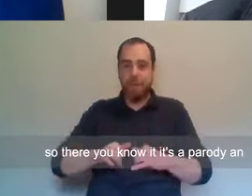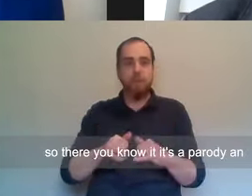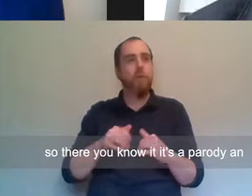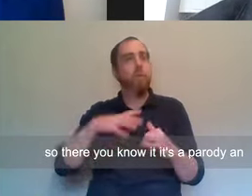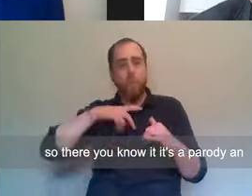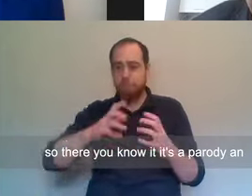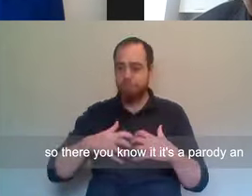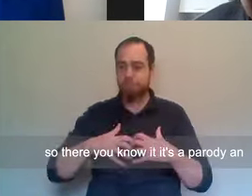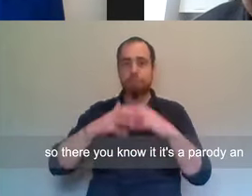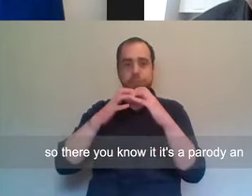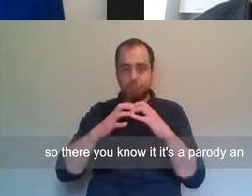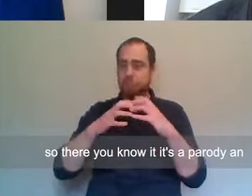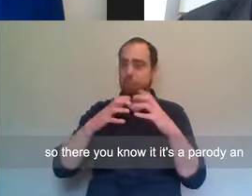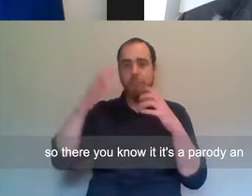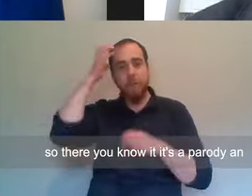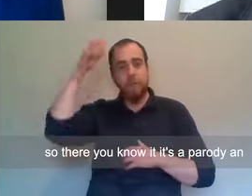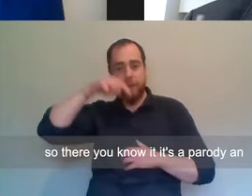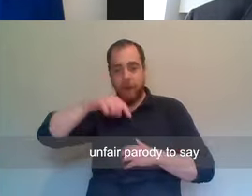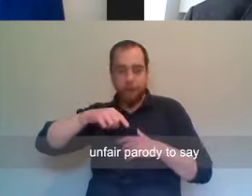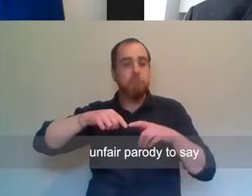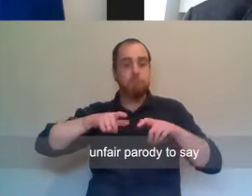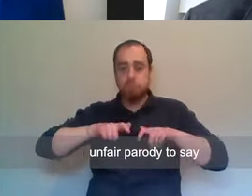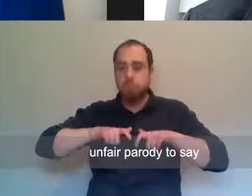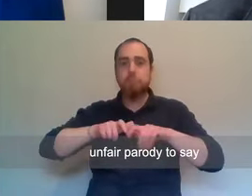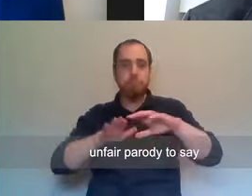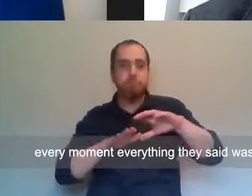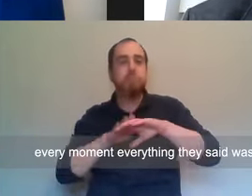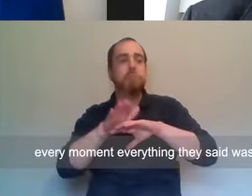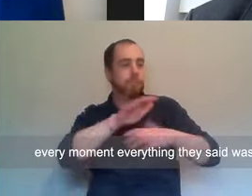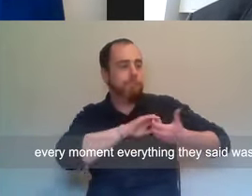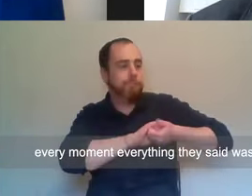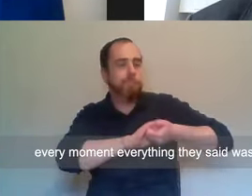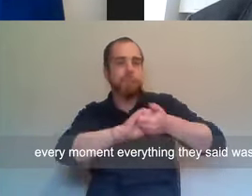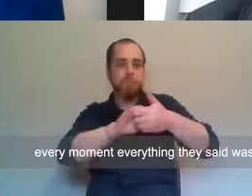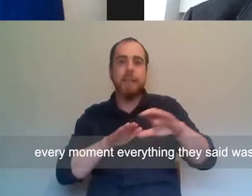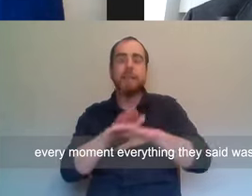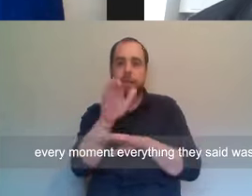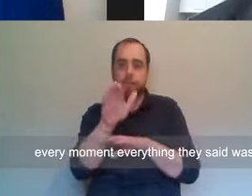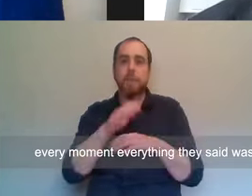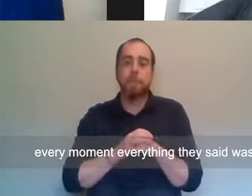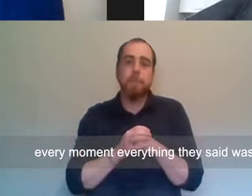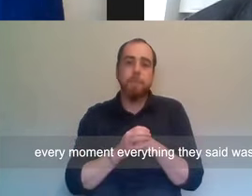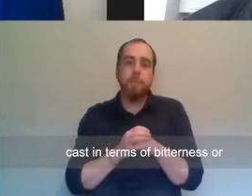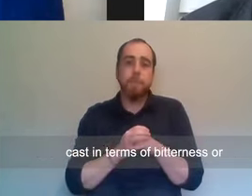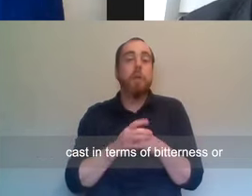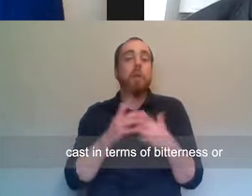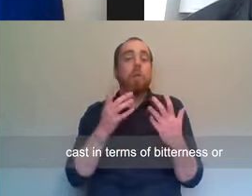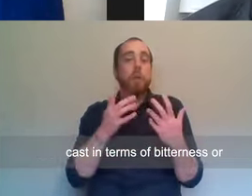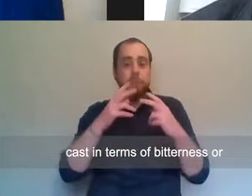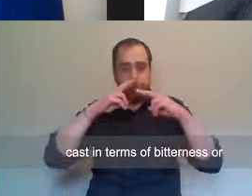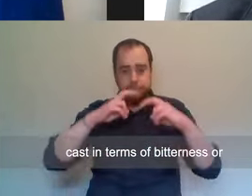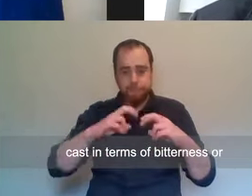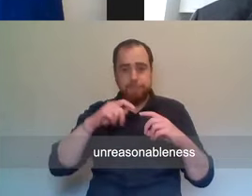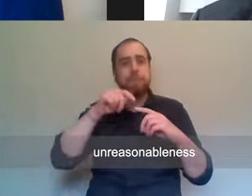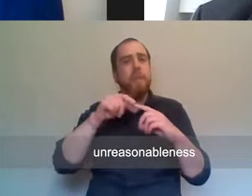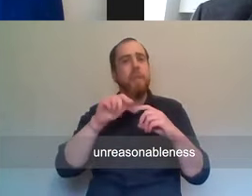So, you know, it's a parody, an unfair parody to say at every moment, everything they said was cast in